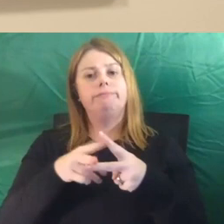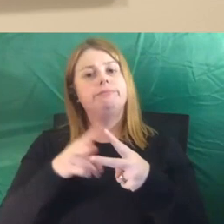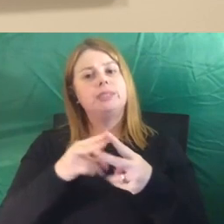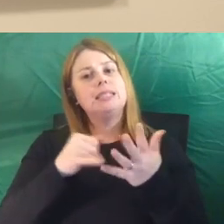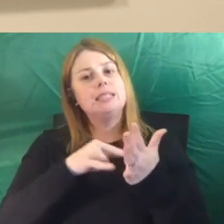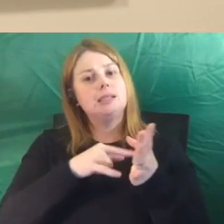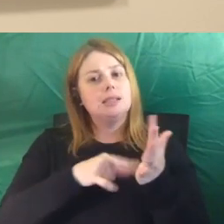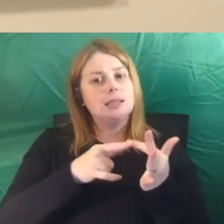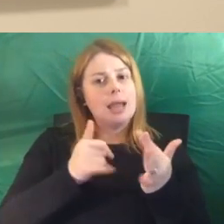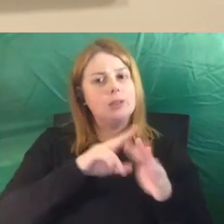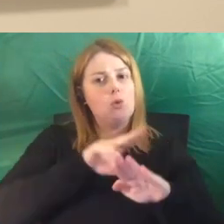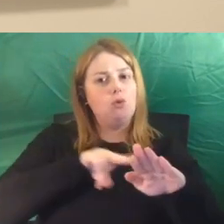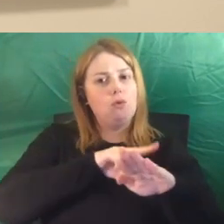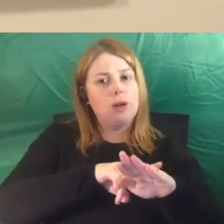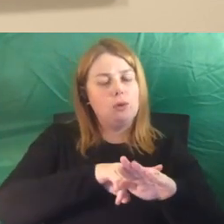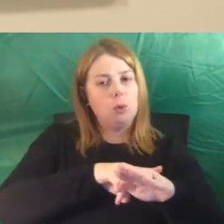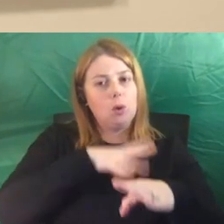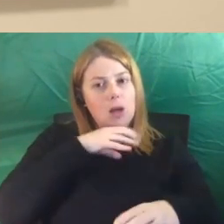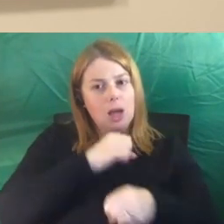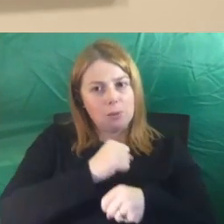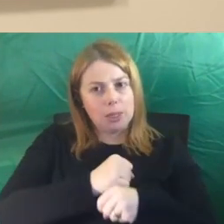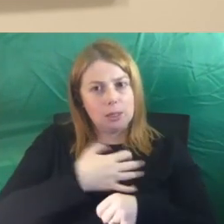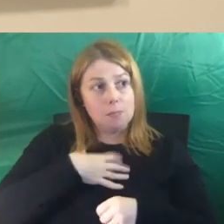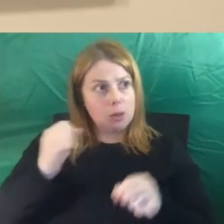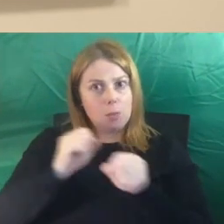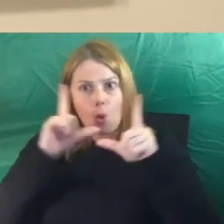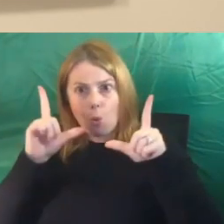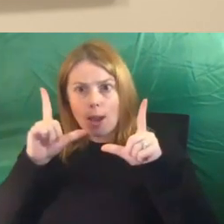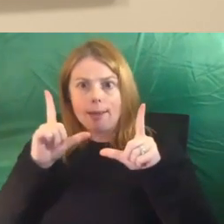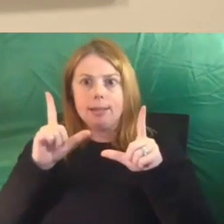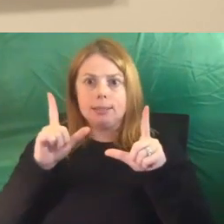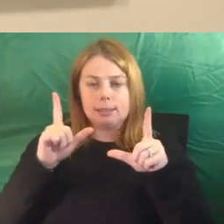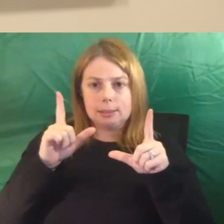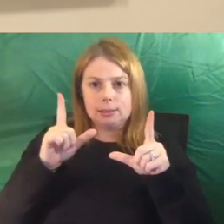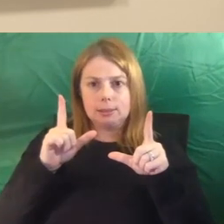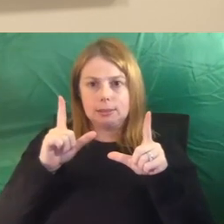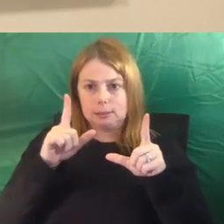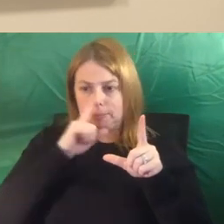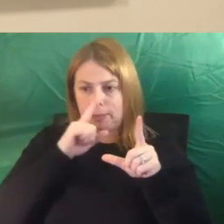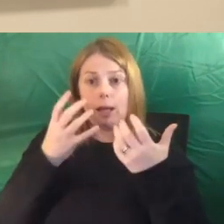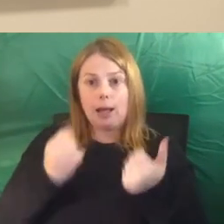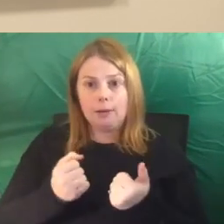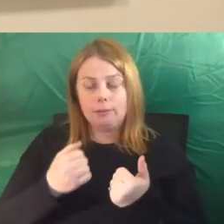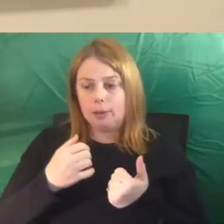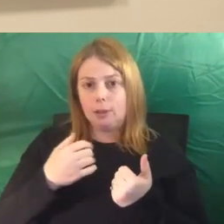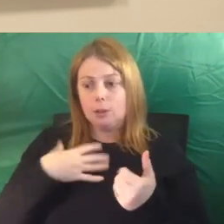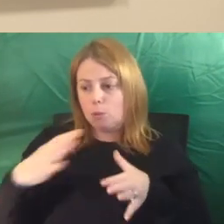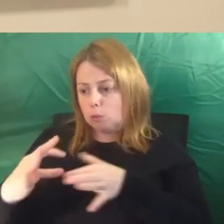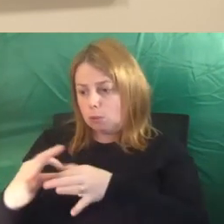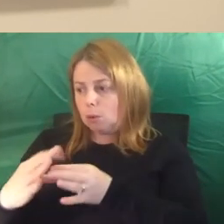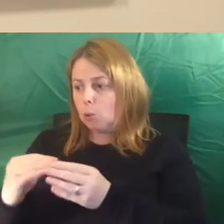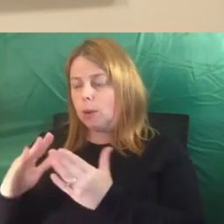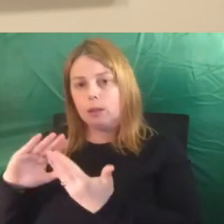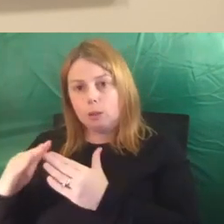But I guess the more that we can raise awareness, the more we can get the local community to be aware of such